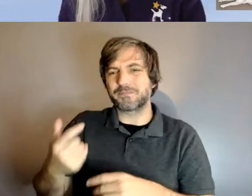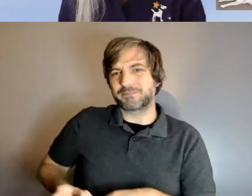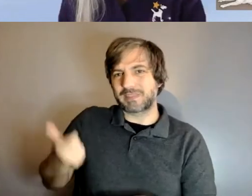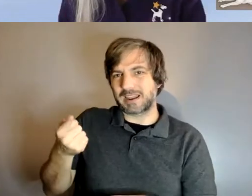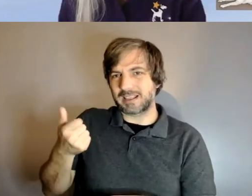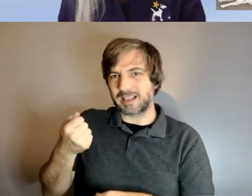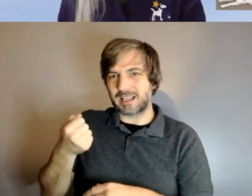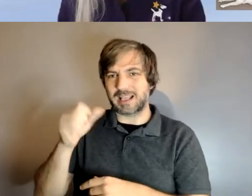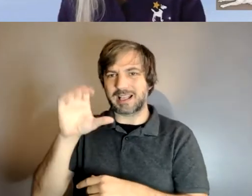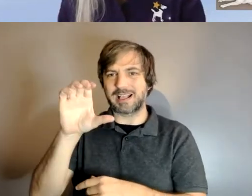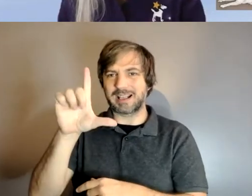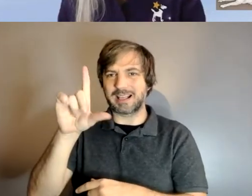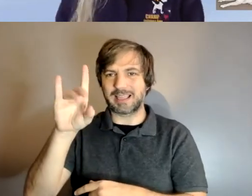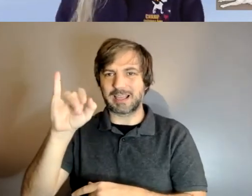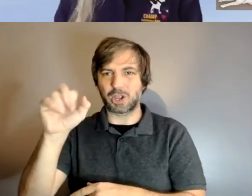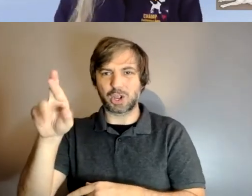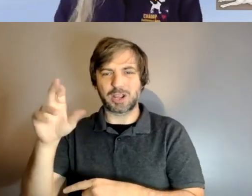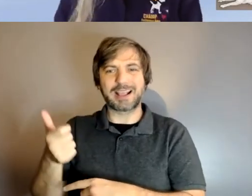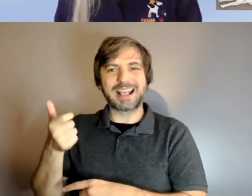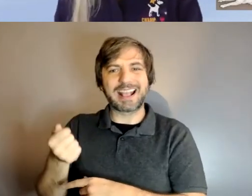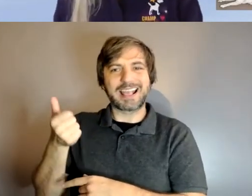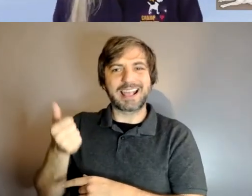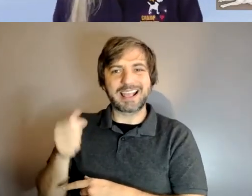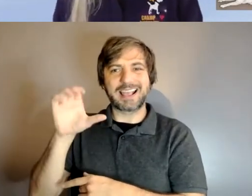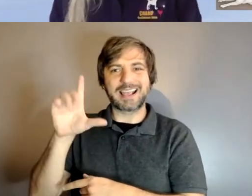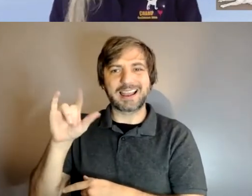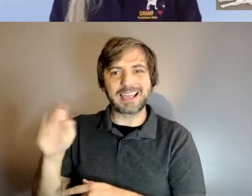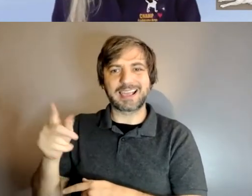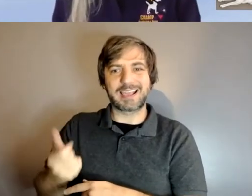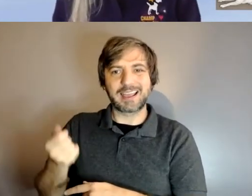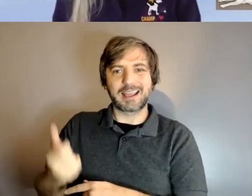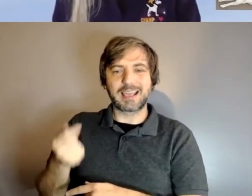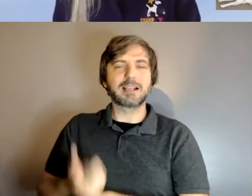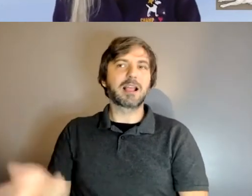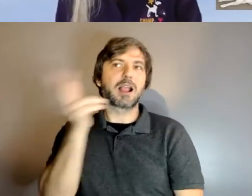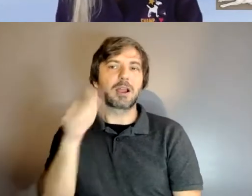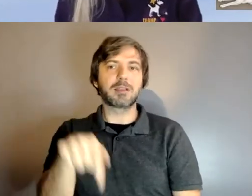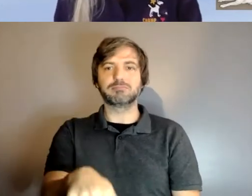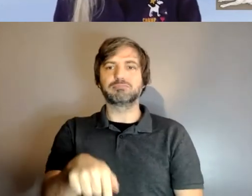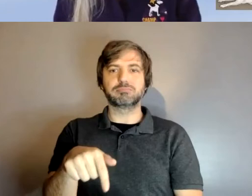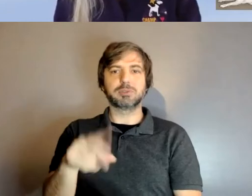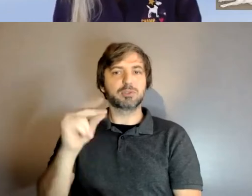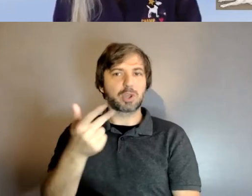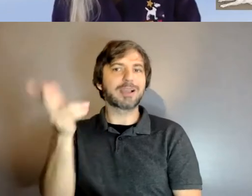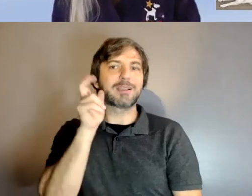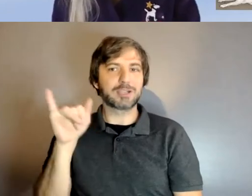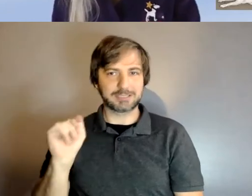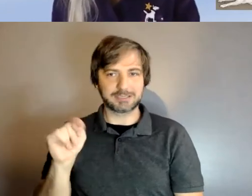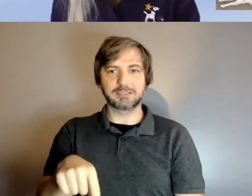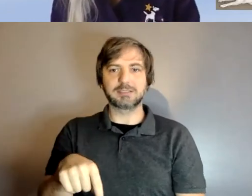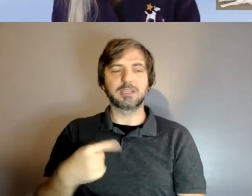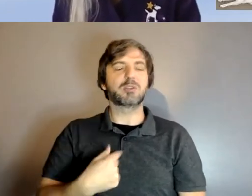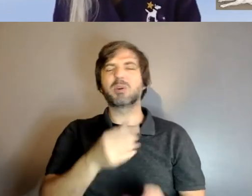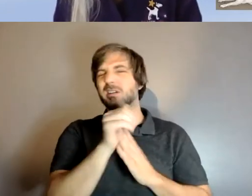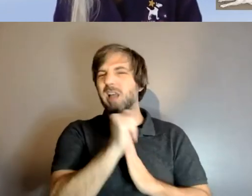marker it's a verbal um audible marker that that a lot of guide dog handlers use and actually guys of training schools use